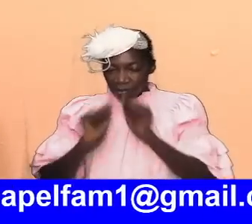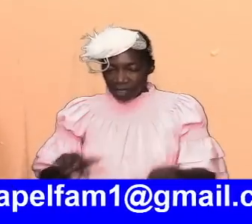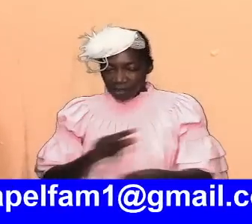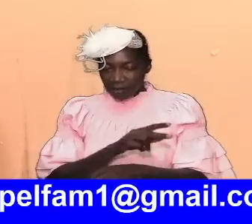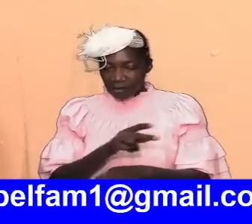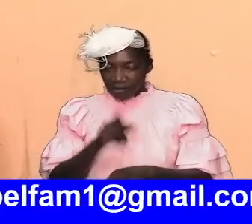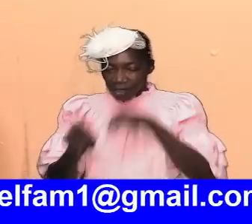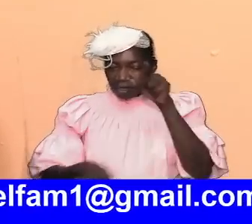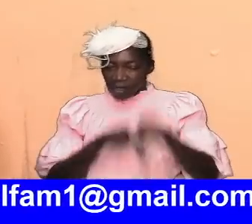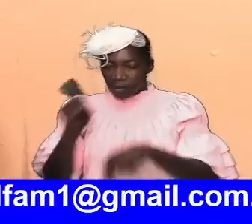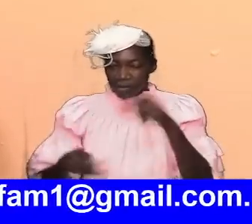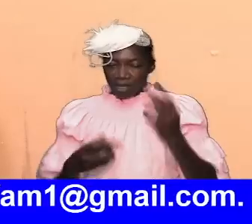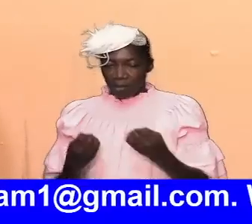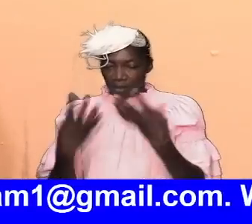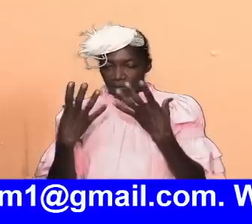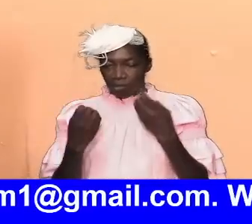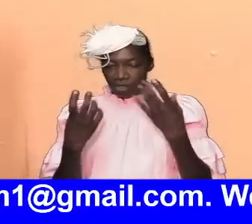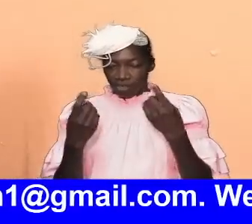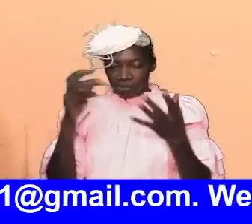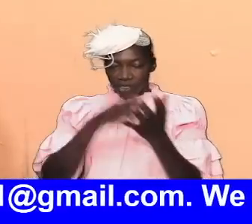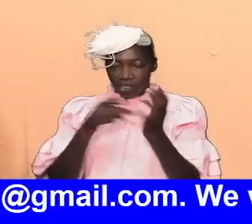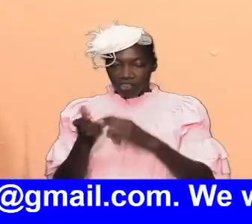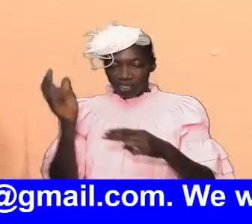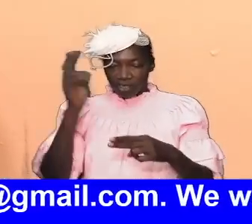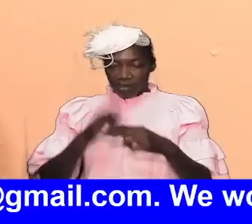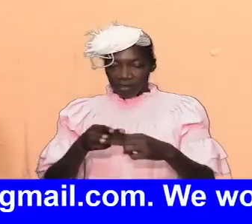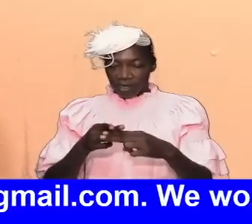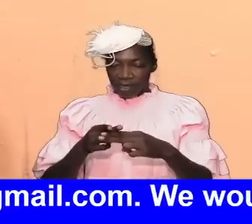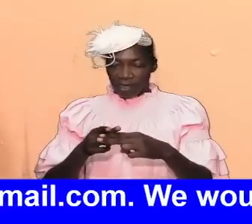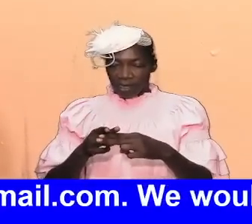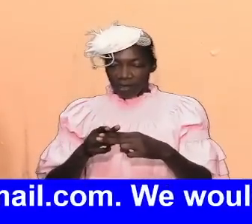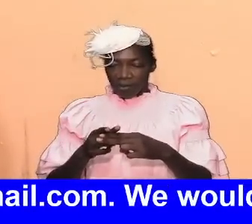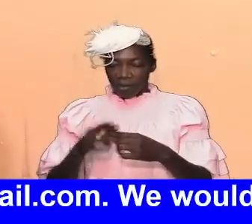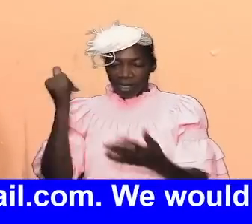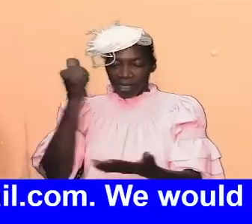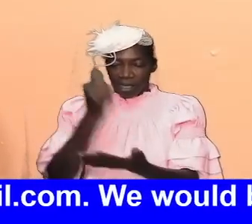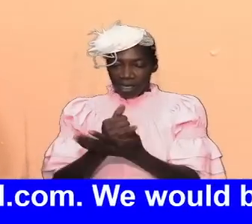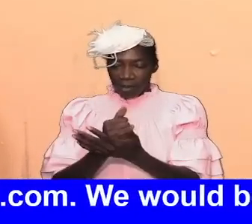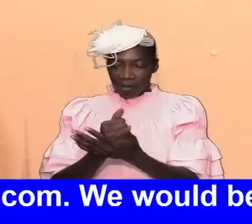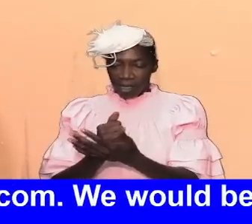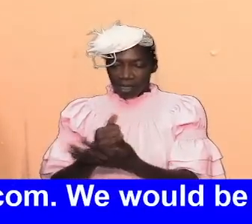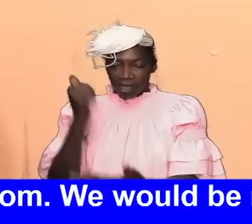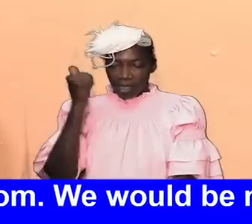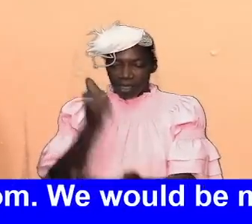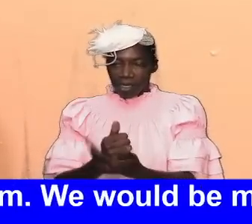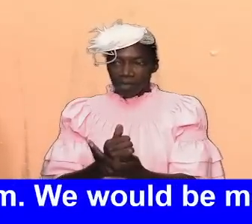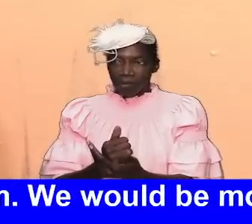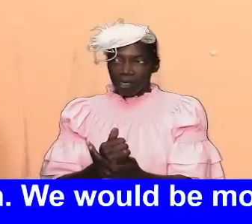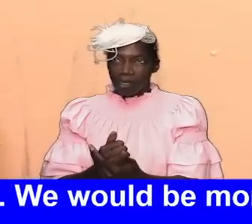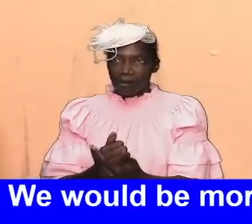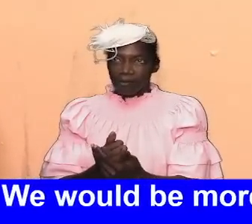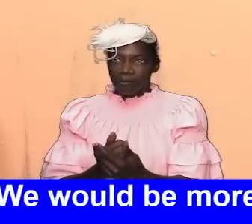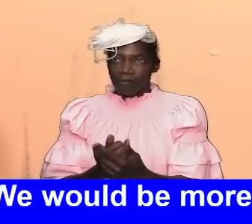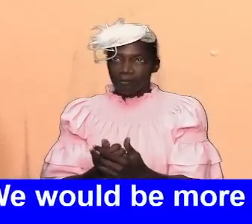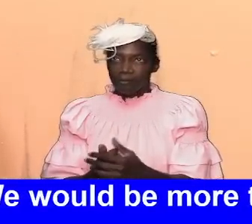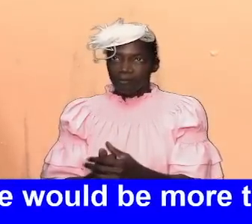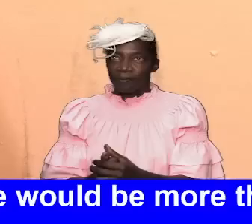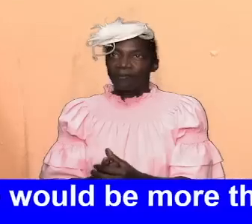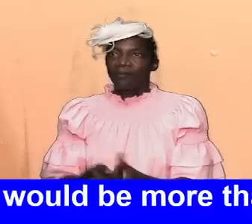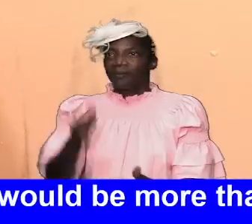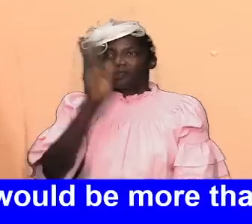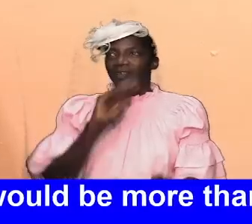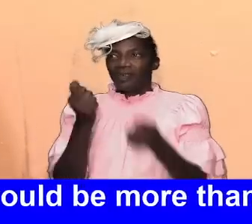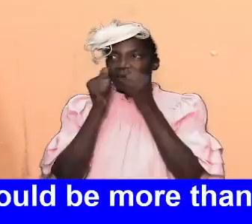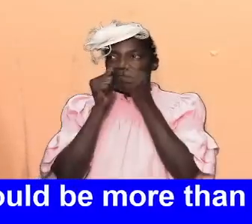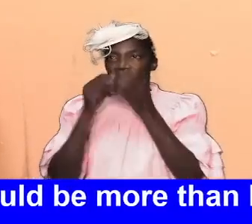people abundantly in jesus name we pray amen and amen amen god